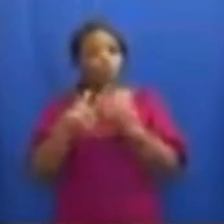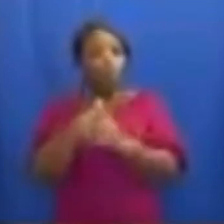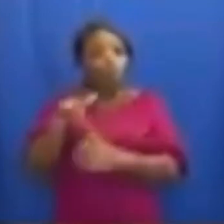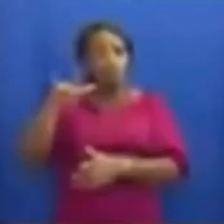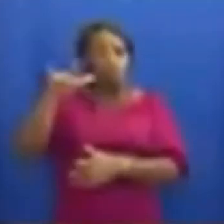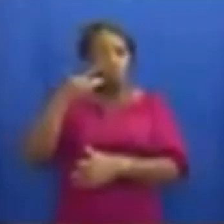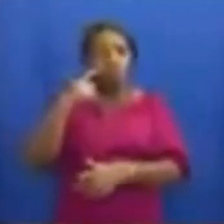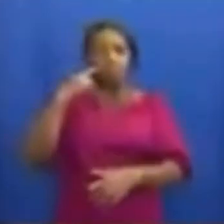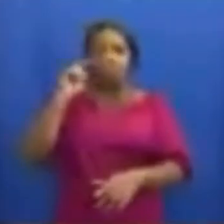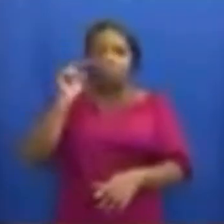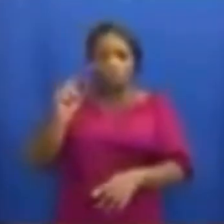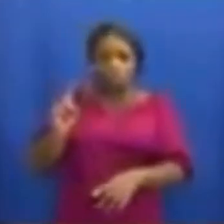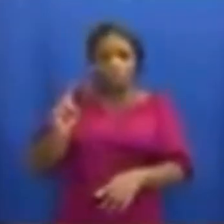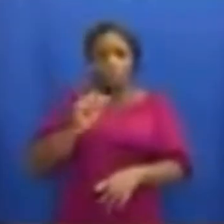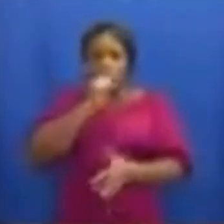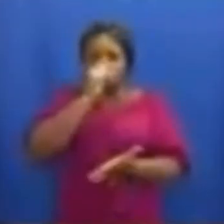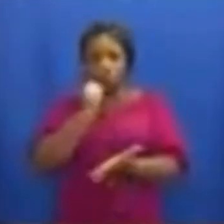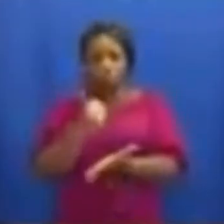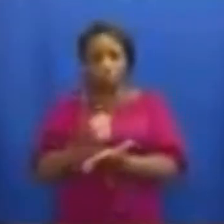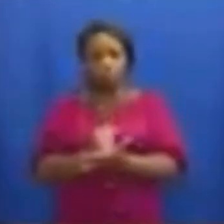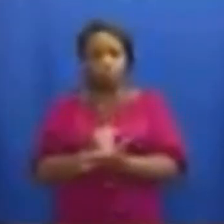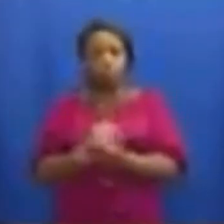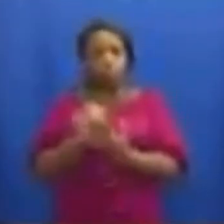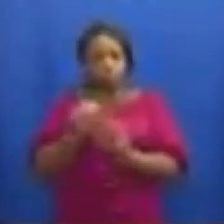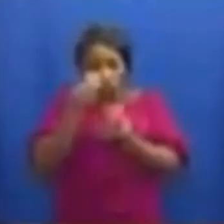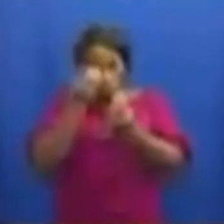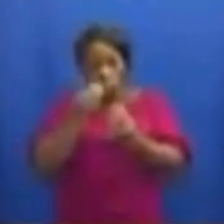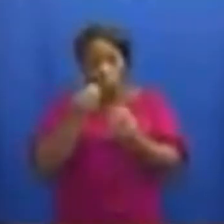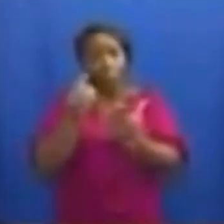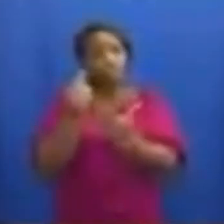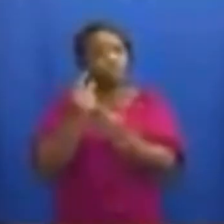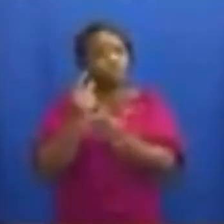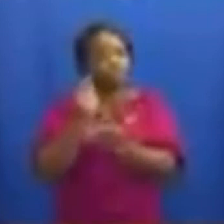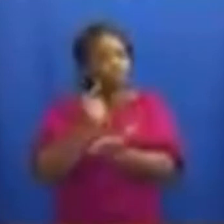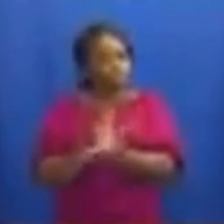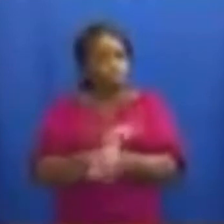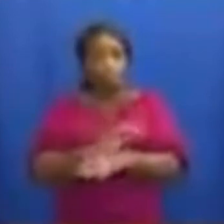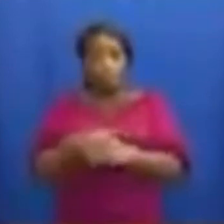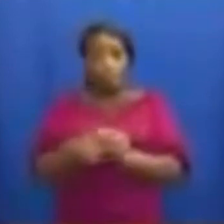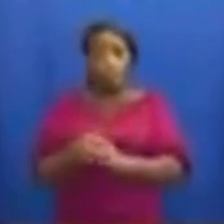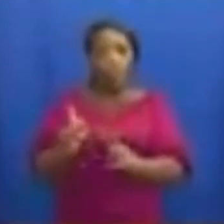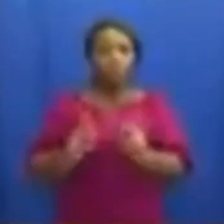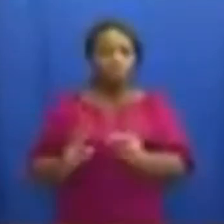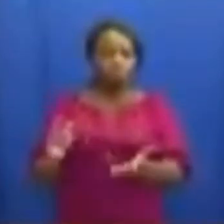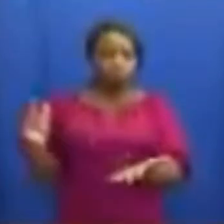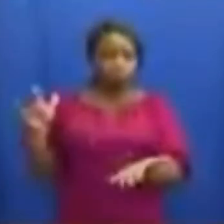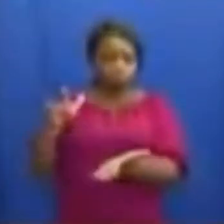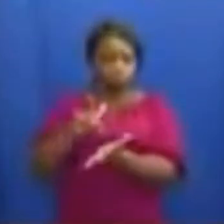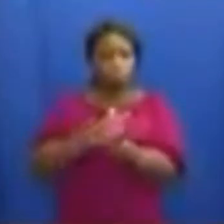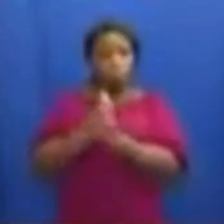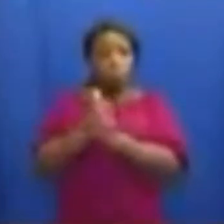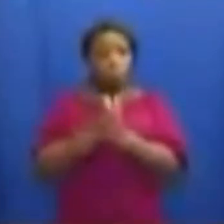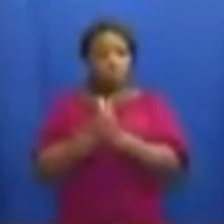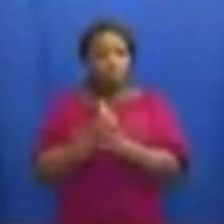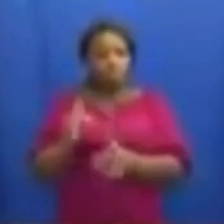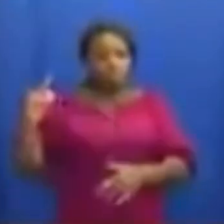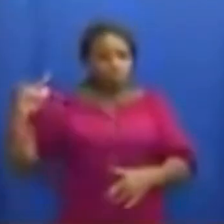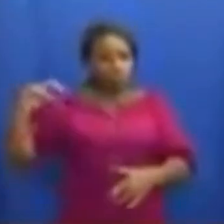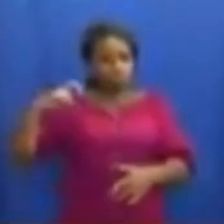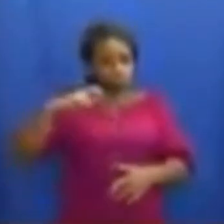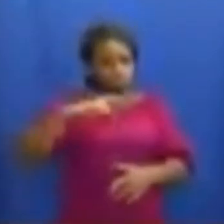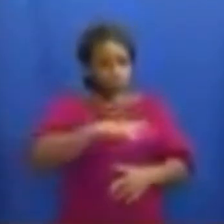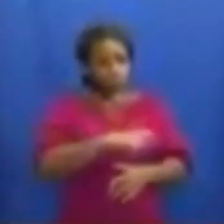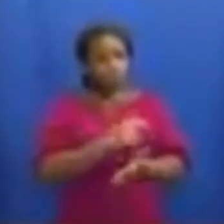have been instructed to to ensure compliance with this directive for all passengers wishing to travel to Ghana.